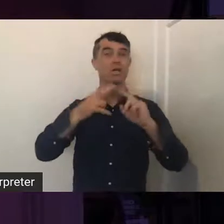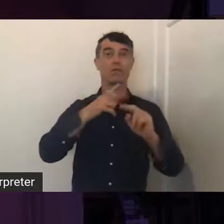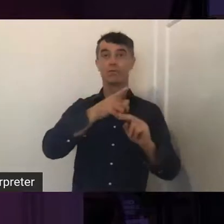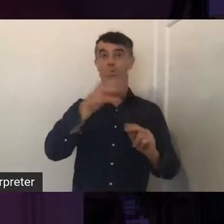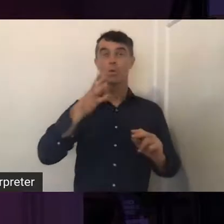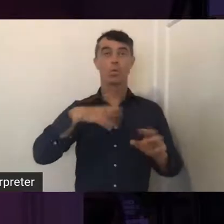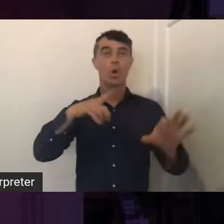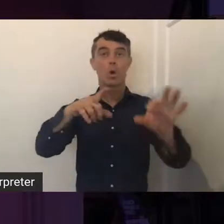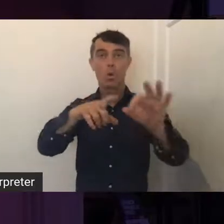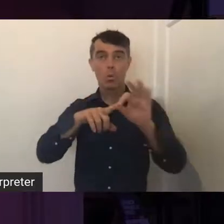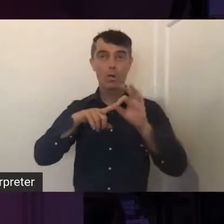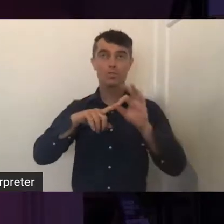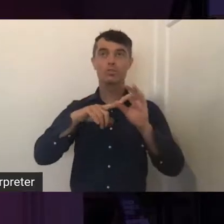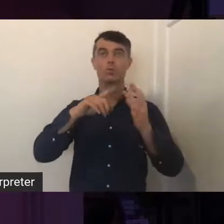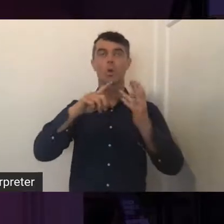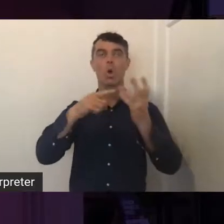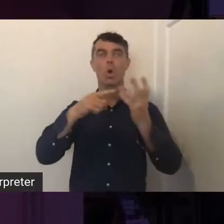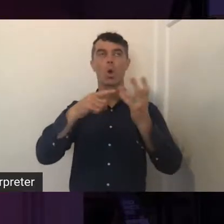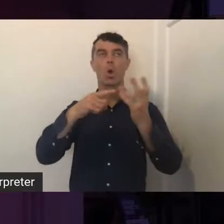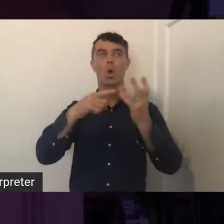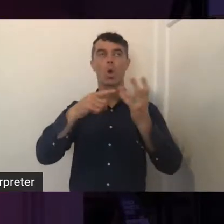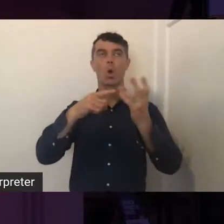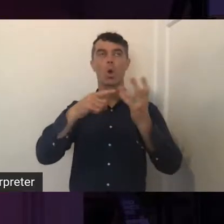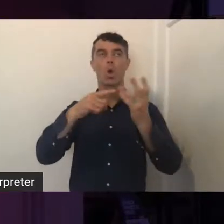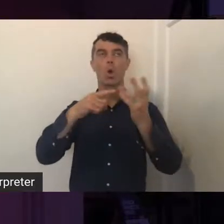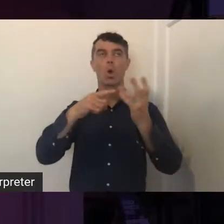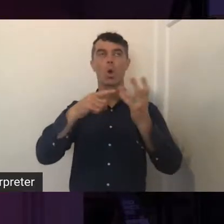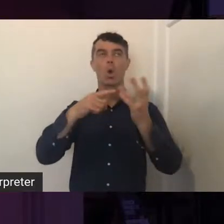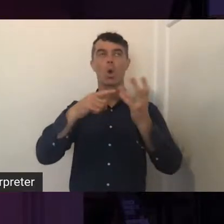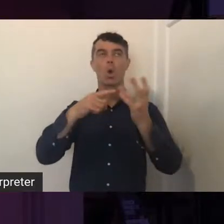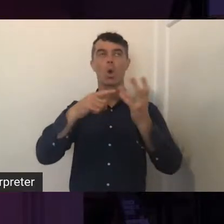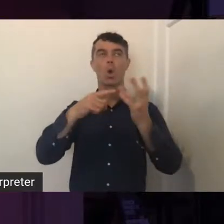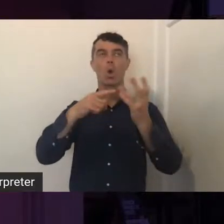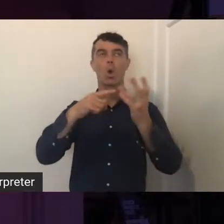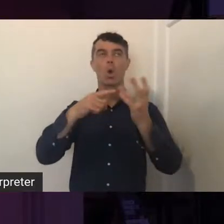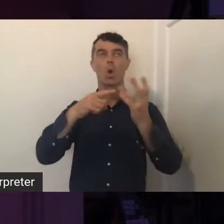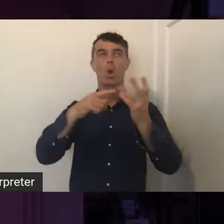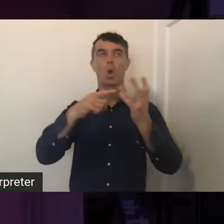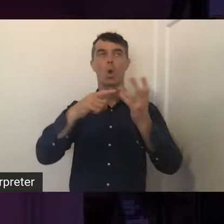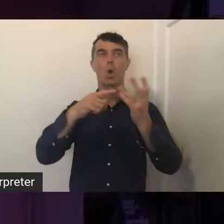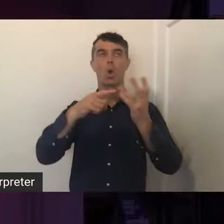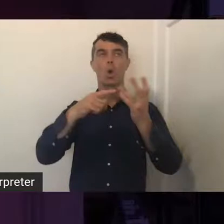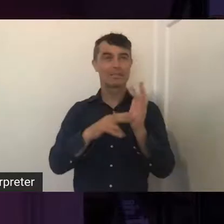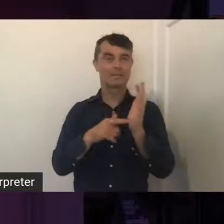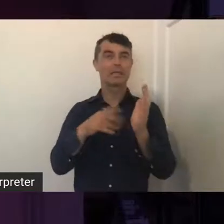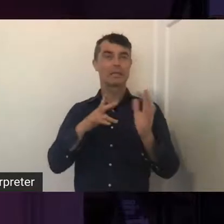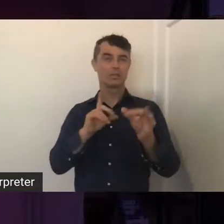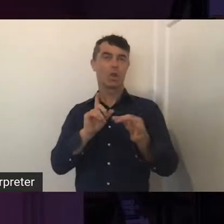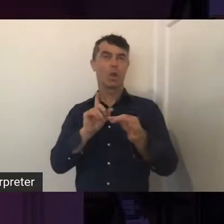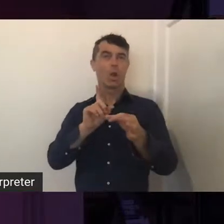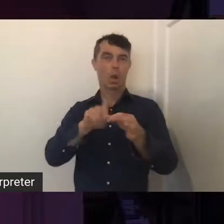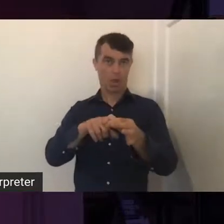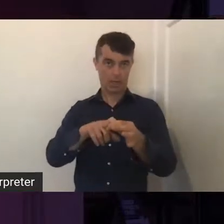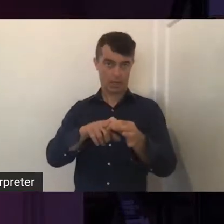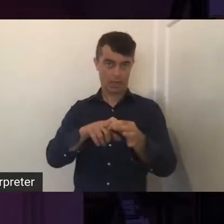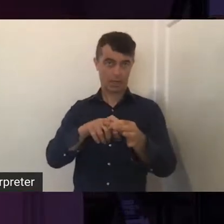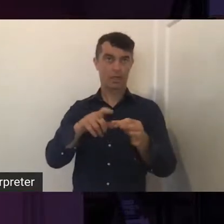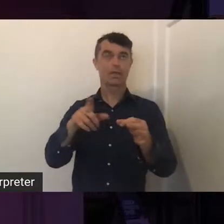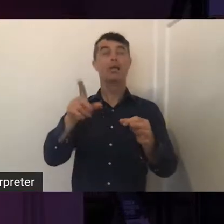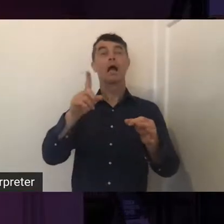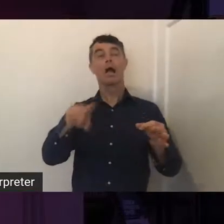or make a comment about the conversation, you'll need to log into the platform you're joining us from and use the chat